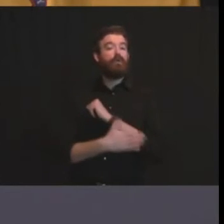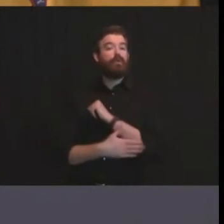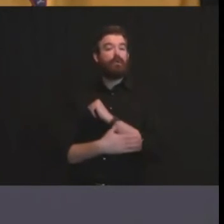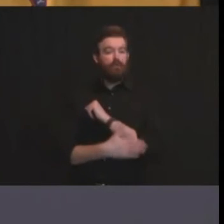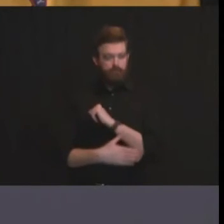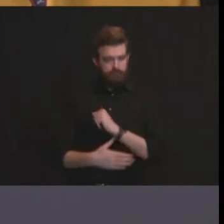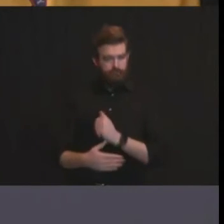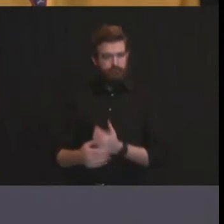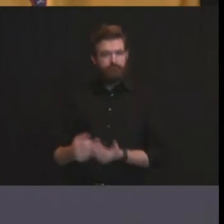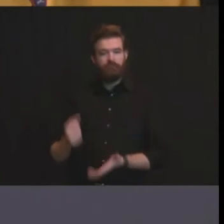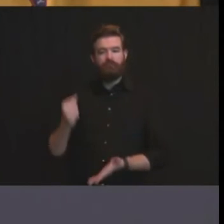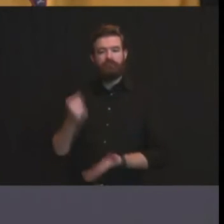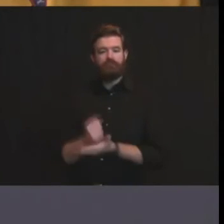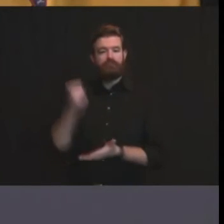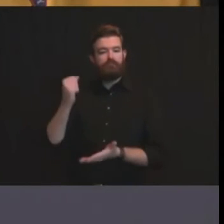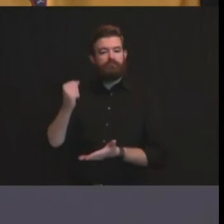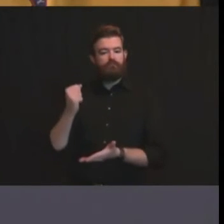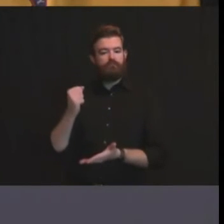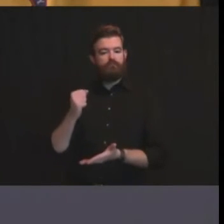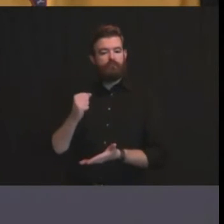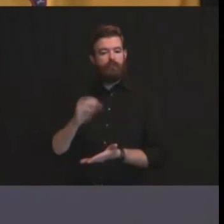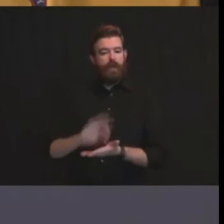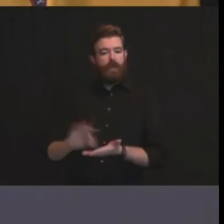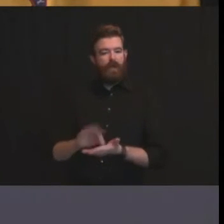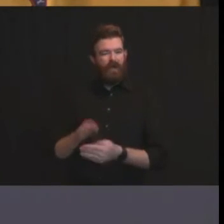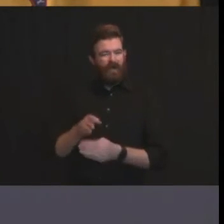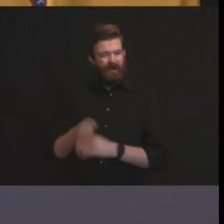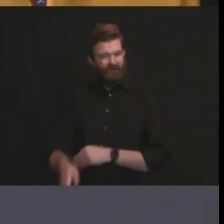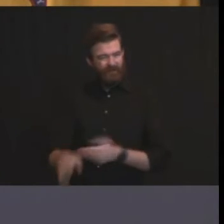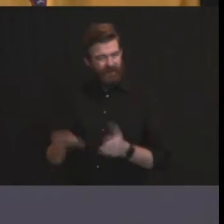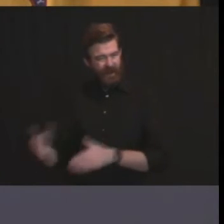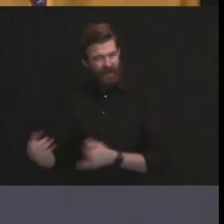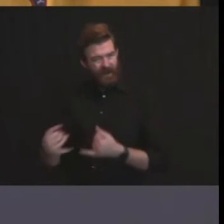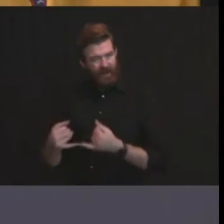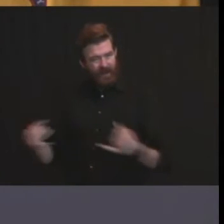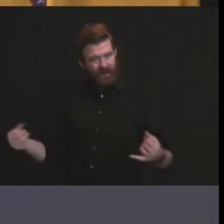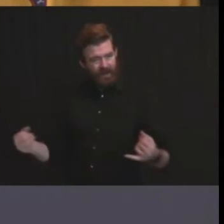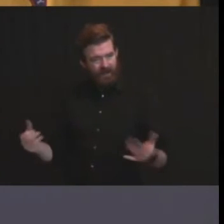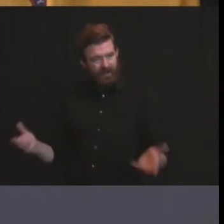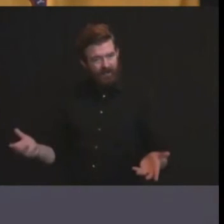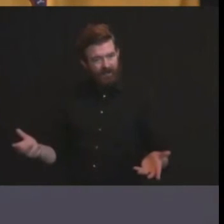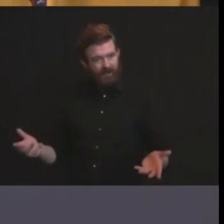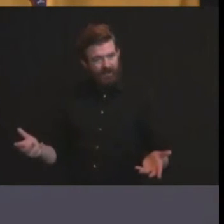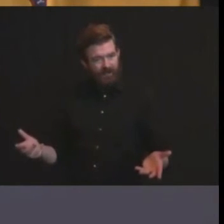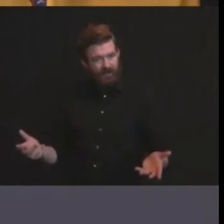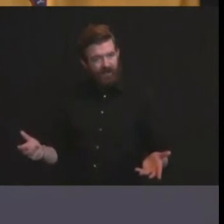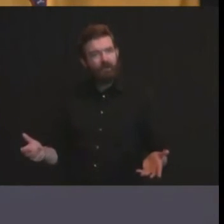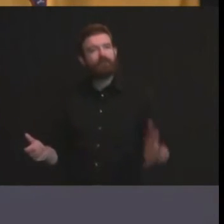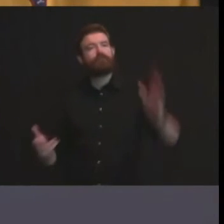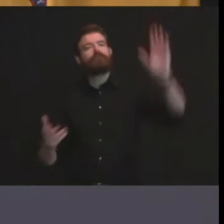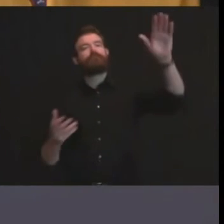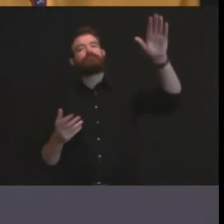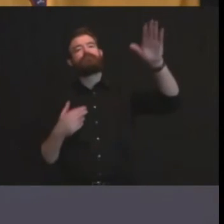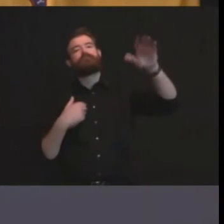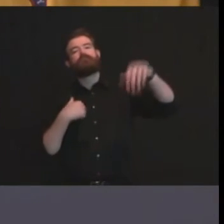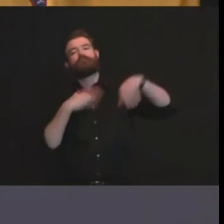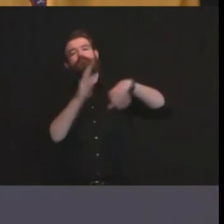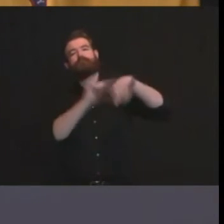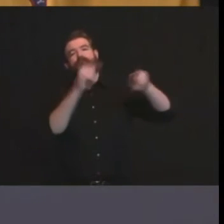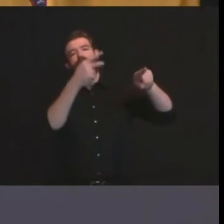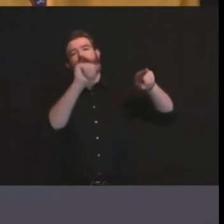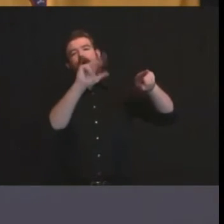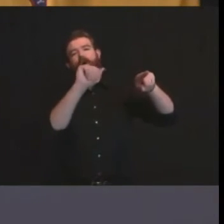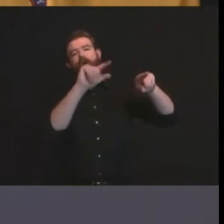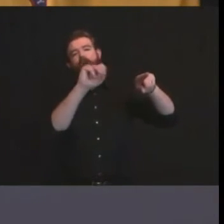i'm going to wave in paramil garg from the bullpen for your second and third question in a second uh i've got no insight